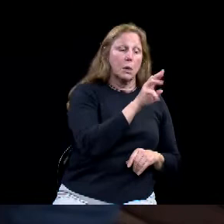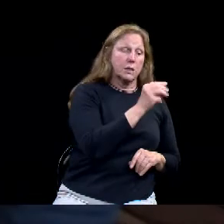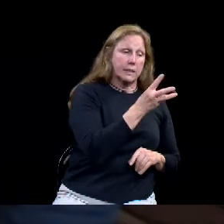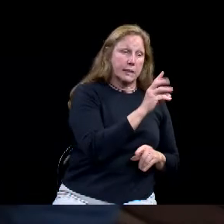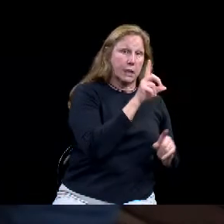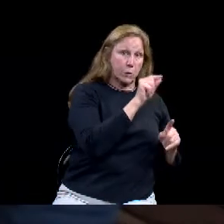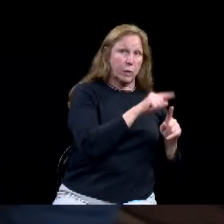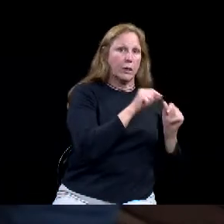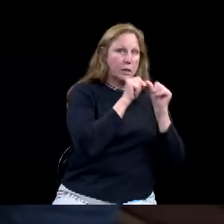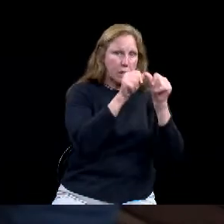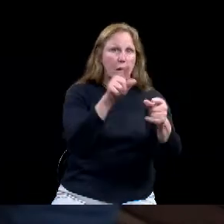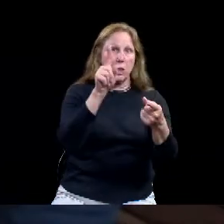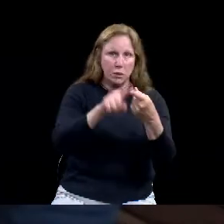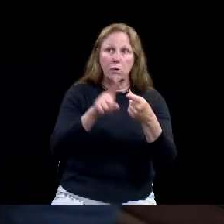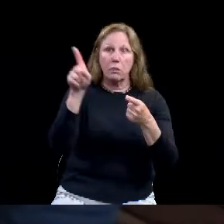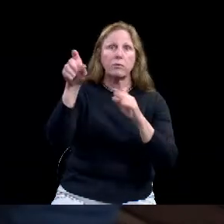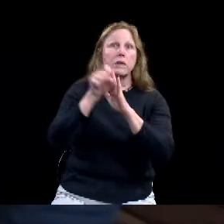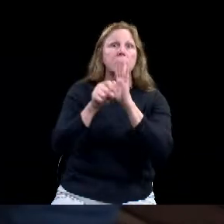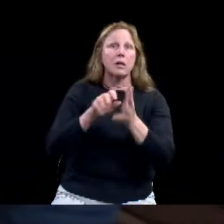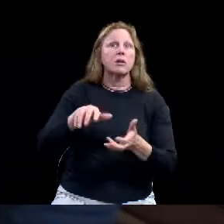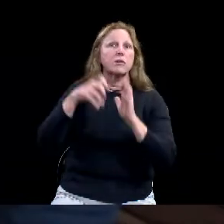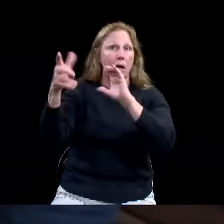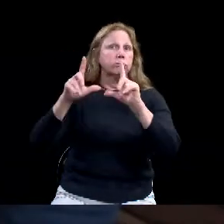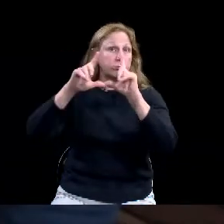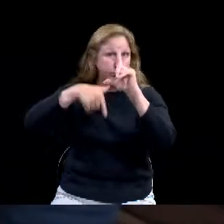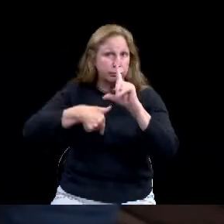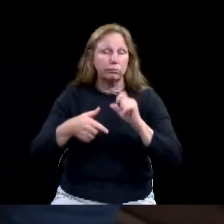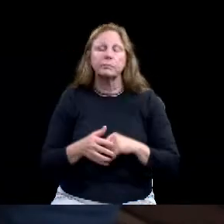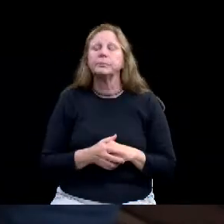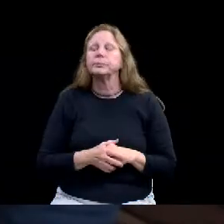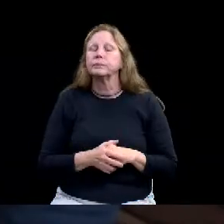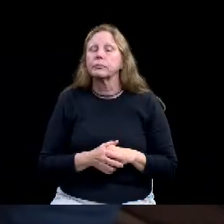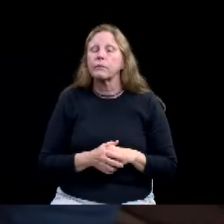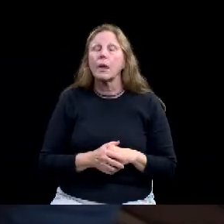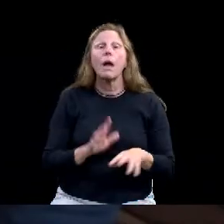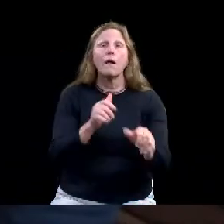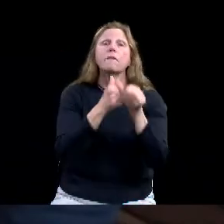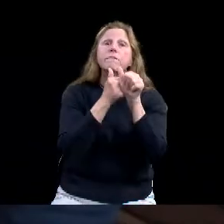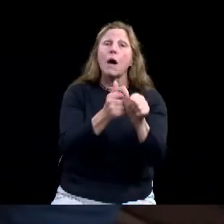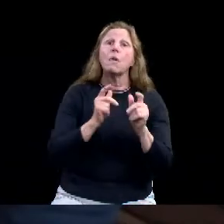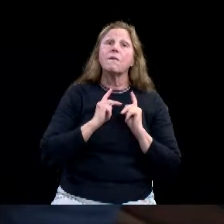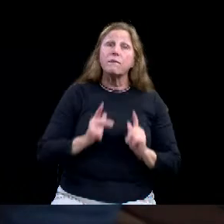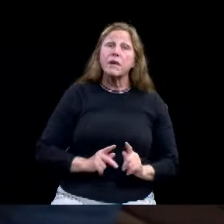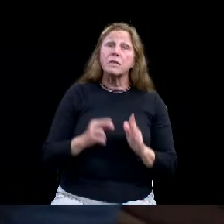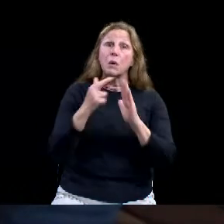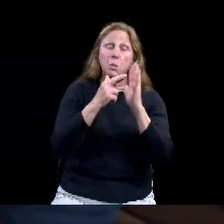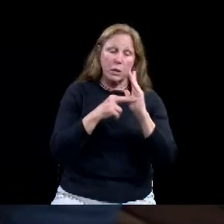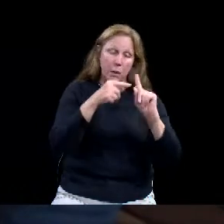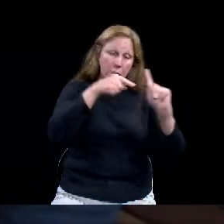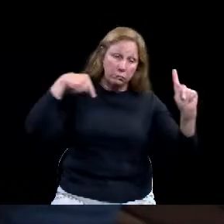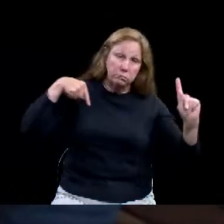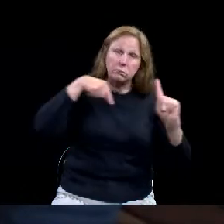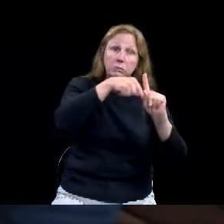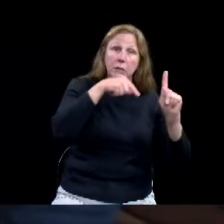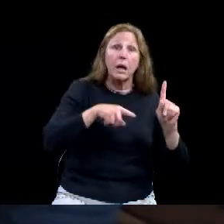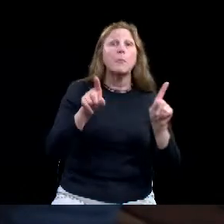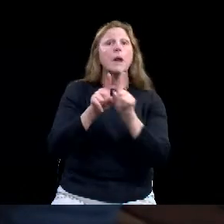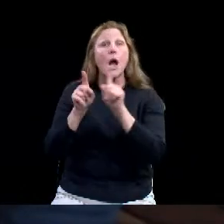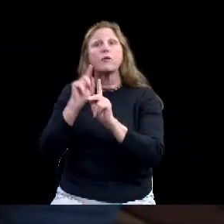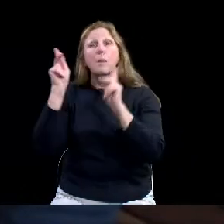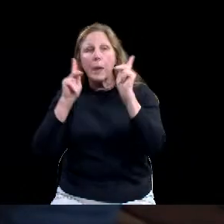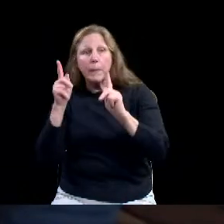and while providing for as much transparency as possible, this meeting will not be open to the public attending in person. This meeting is being broadcast live on